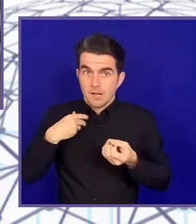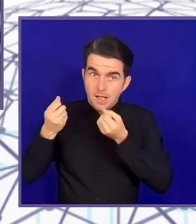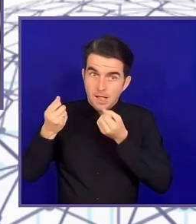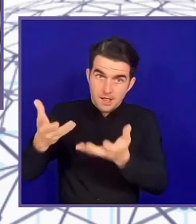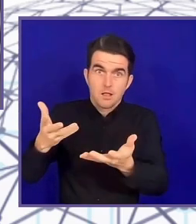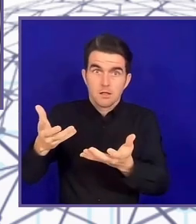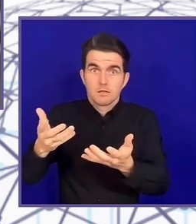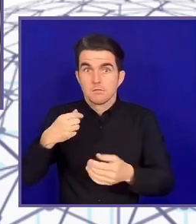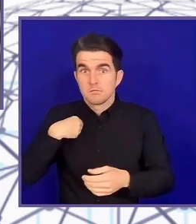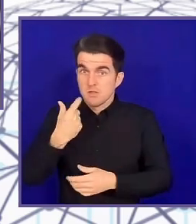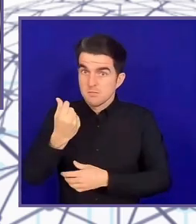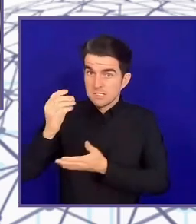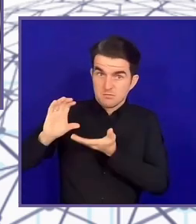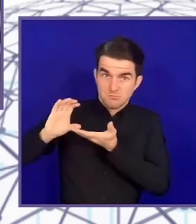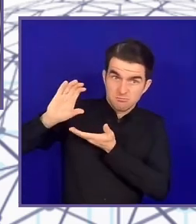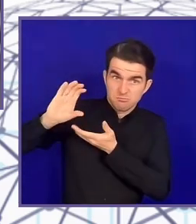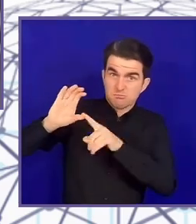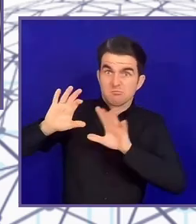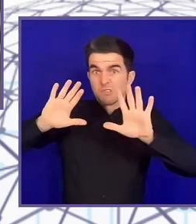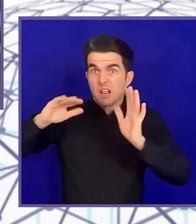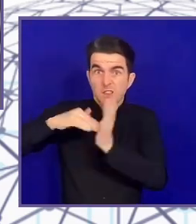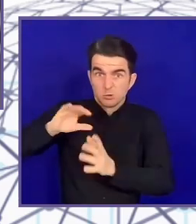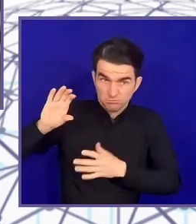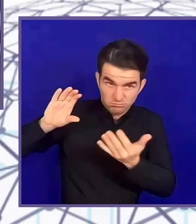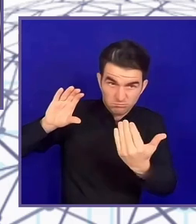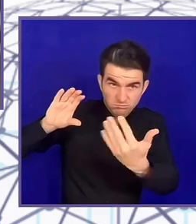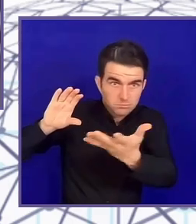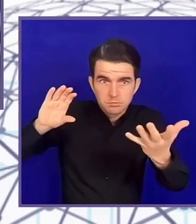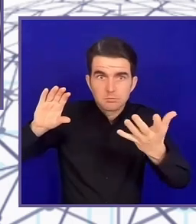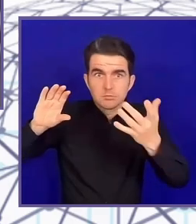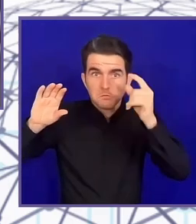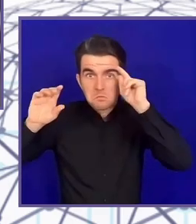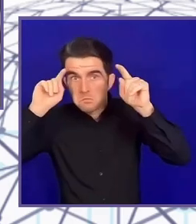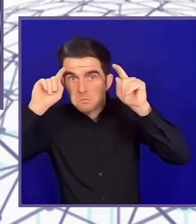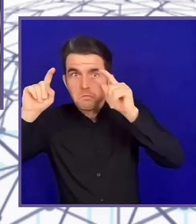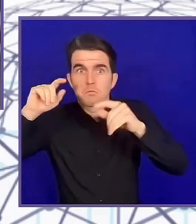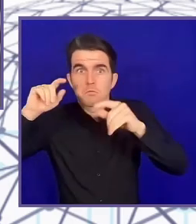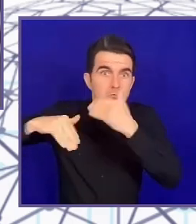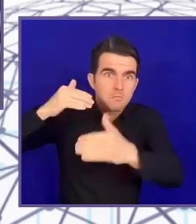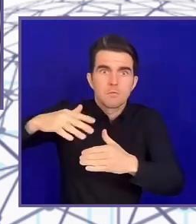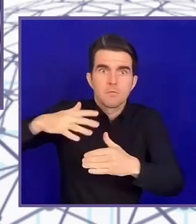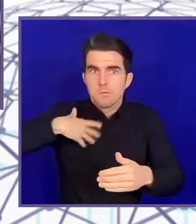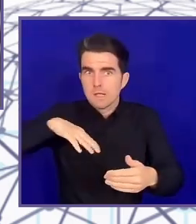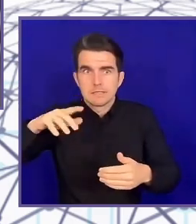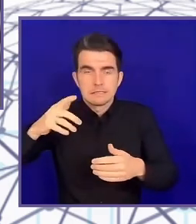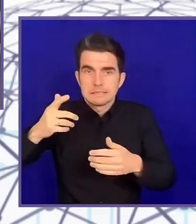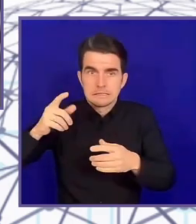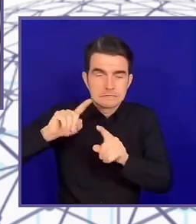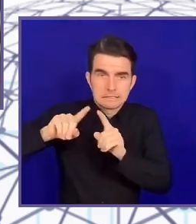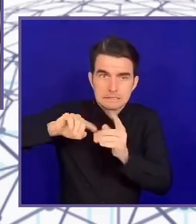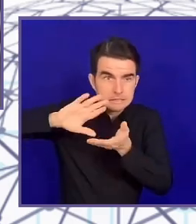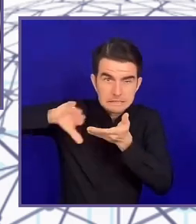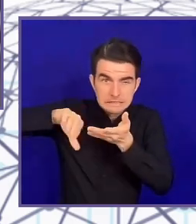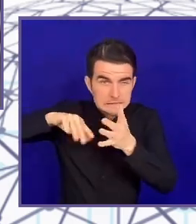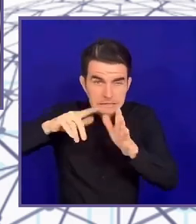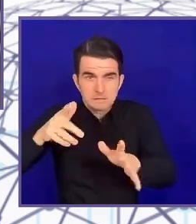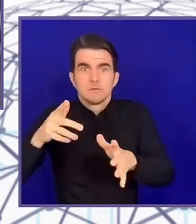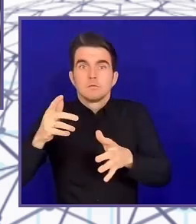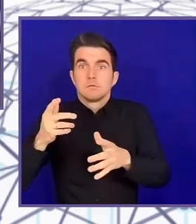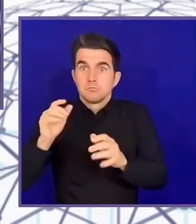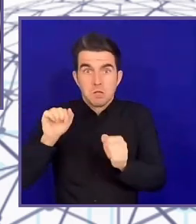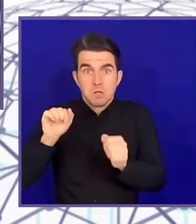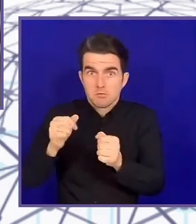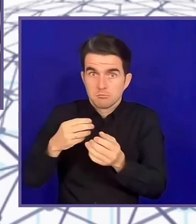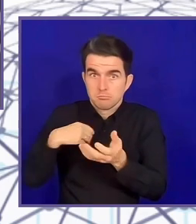cut it off. wish, honestly, you just make the difficult decision, either invest or stop investing. These poor young entrepreneurs are spending